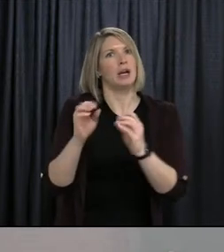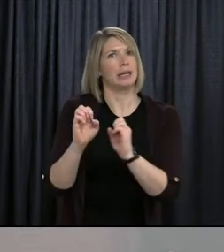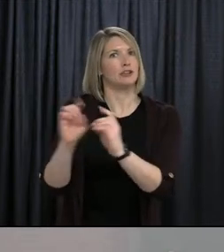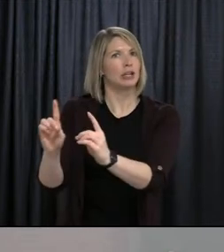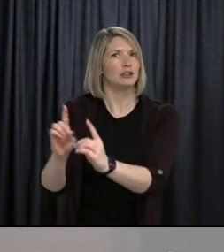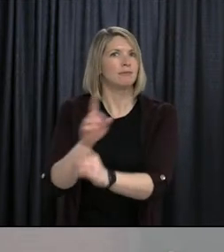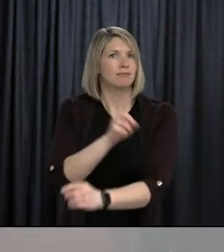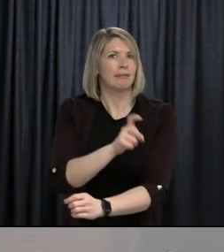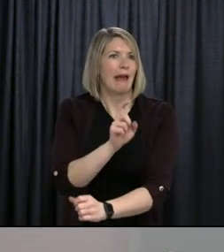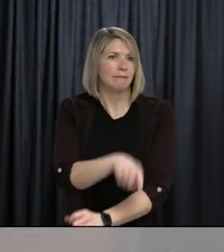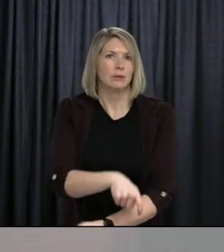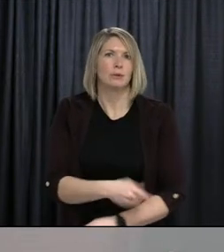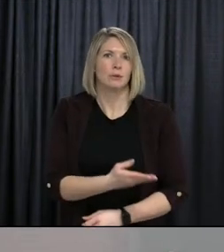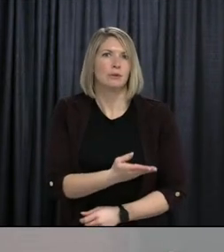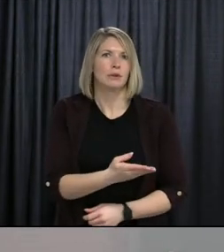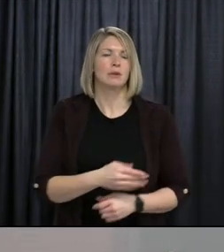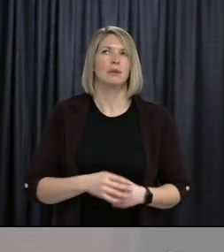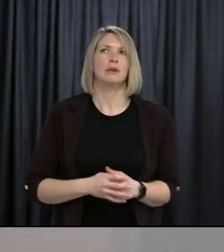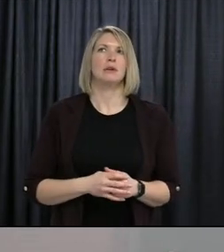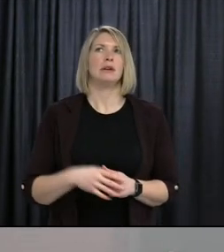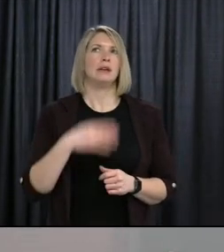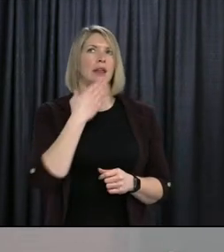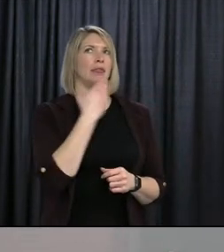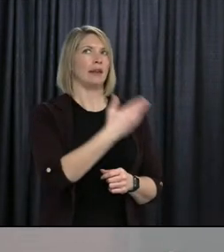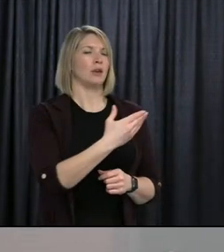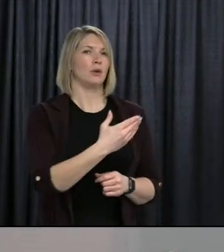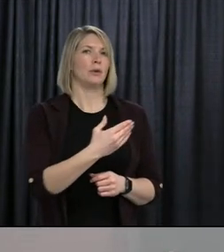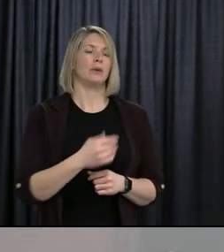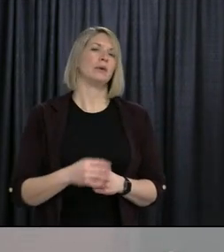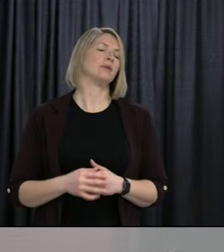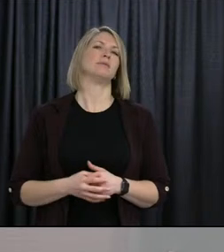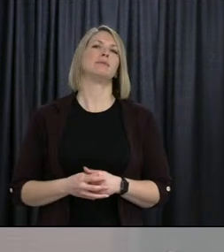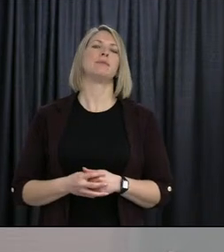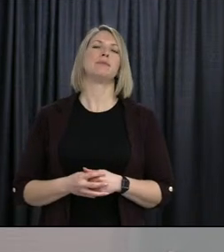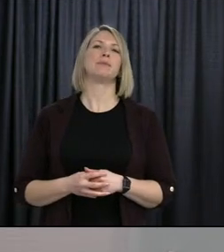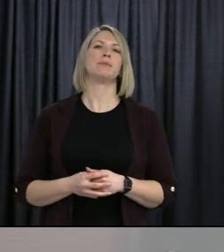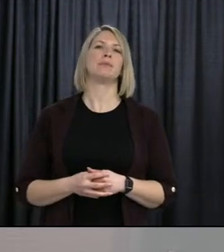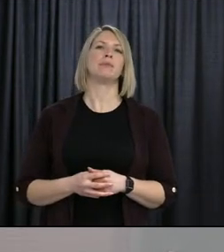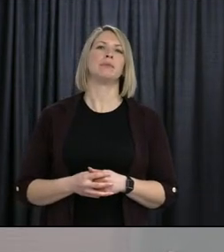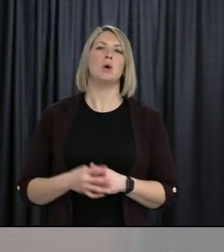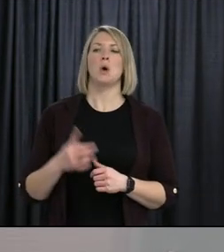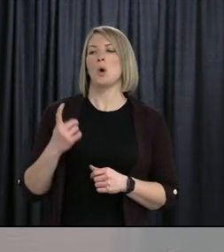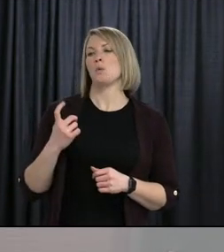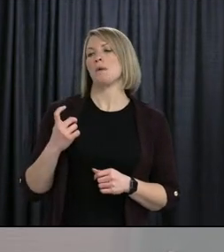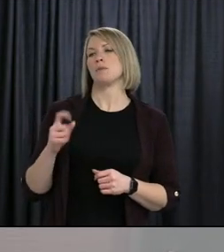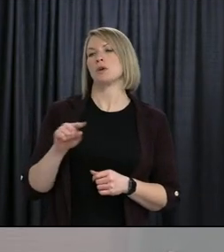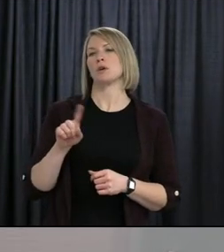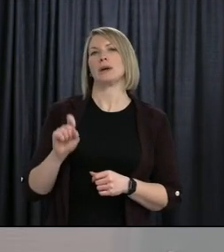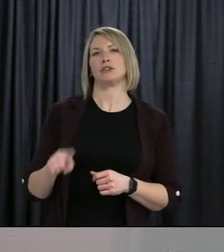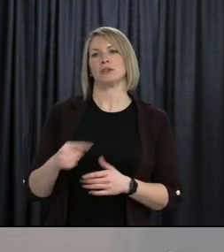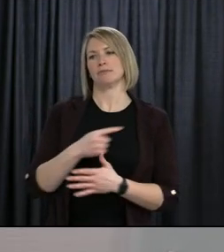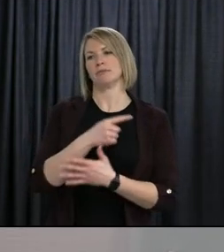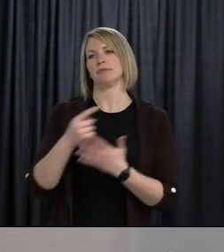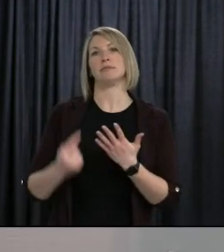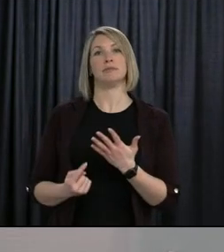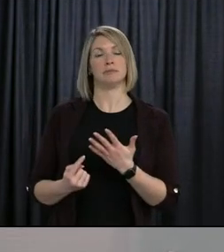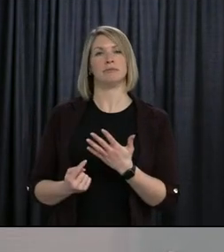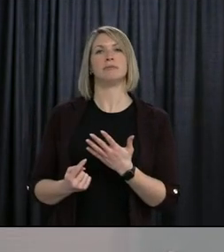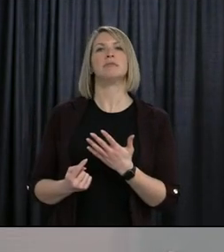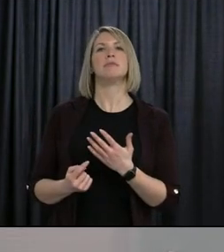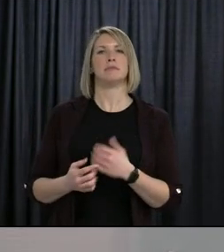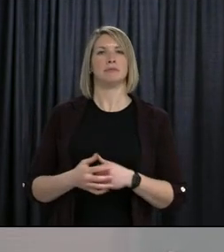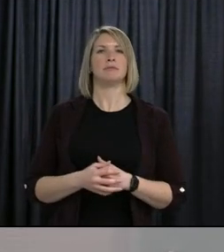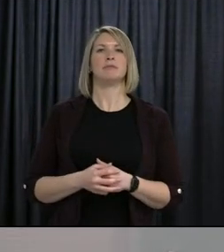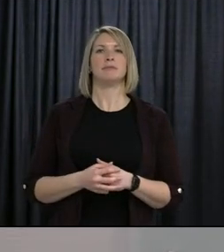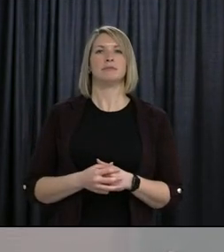Thank you, Andrew. Thank you, Tony. For our final round, I will go through the registered media once where there will be an opportunity for